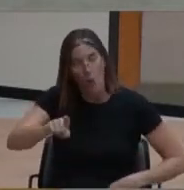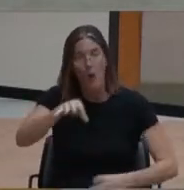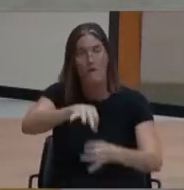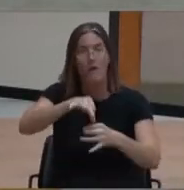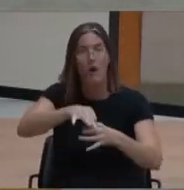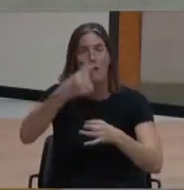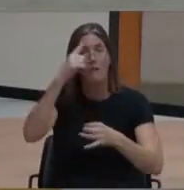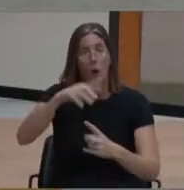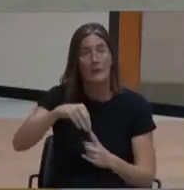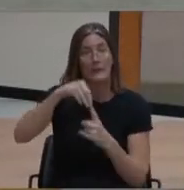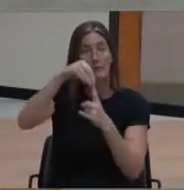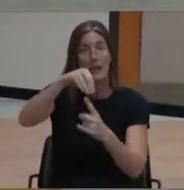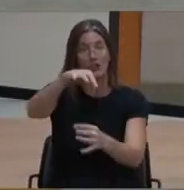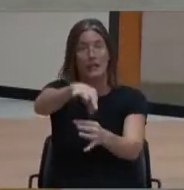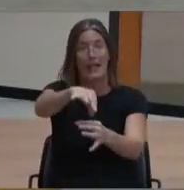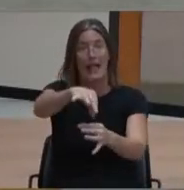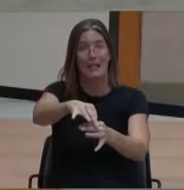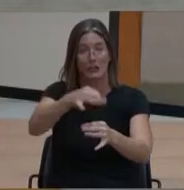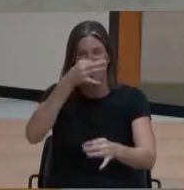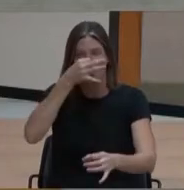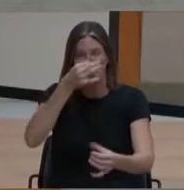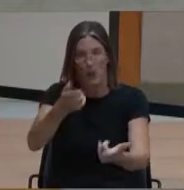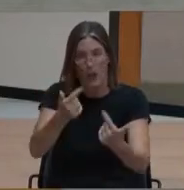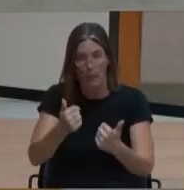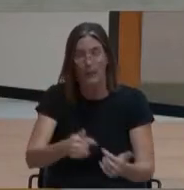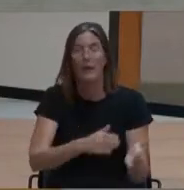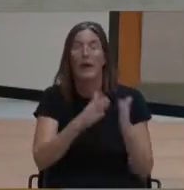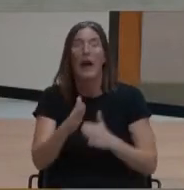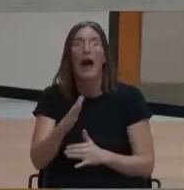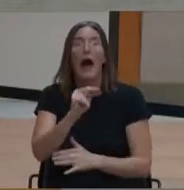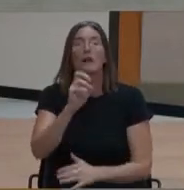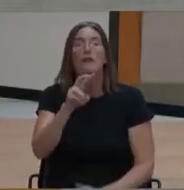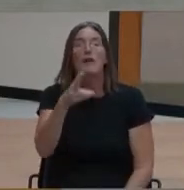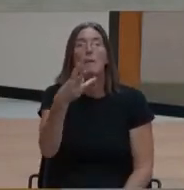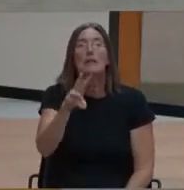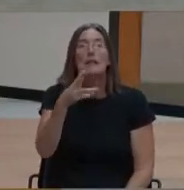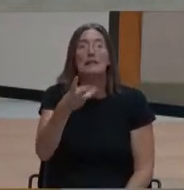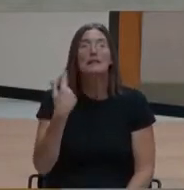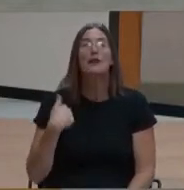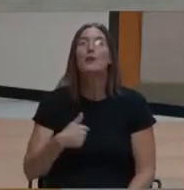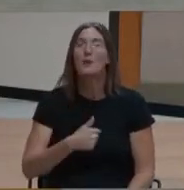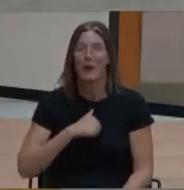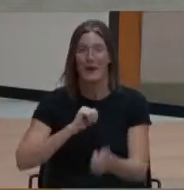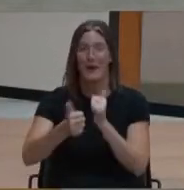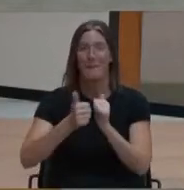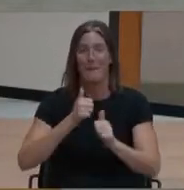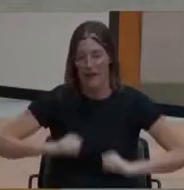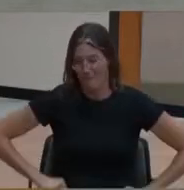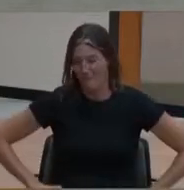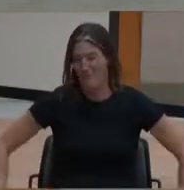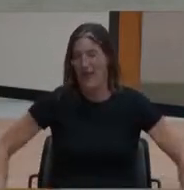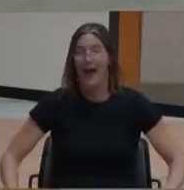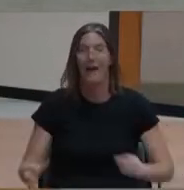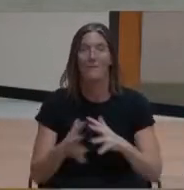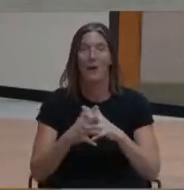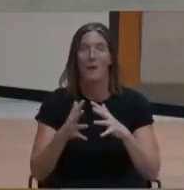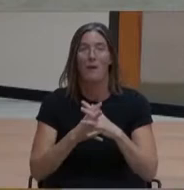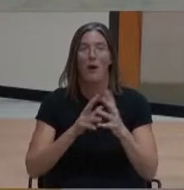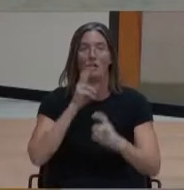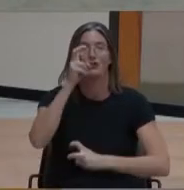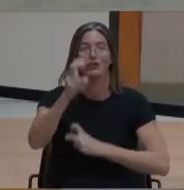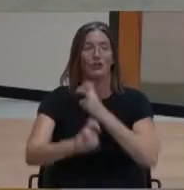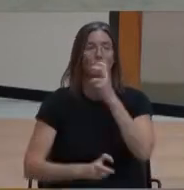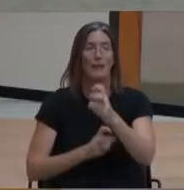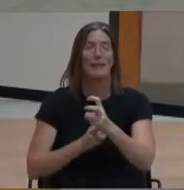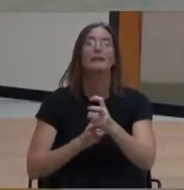last but not least, on November 16th, we'll be competing at the flag football tournament. As you can tell, we have many events that are coming up.